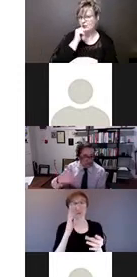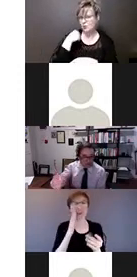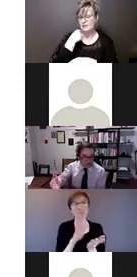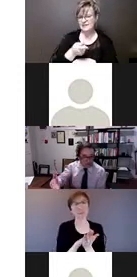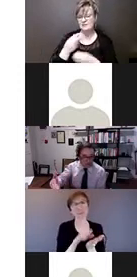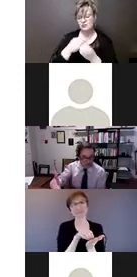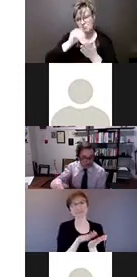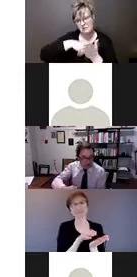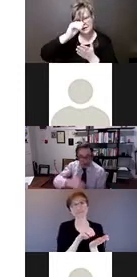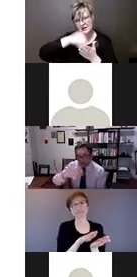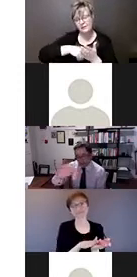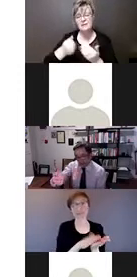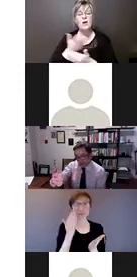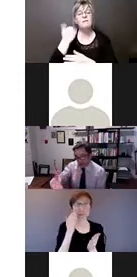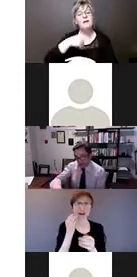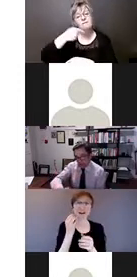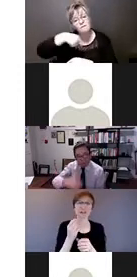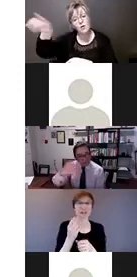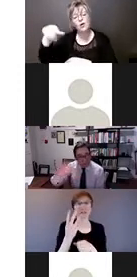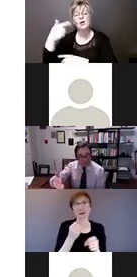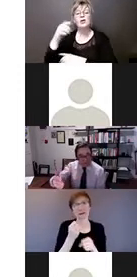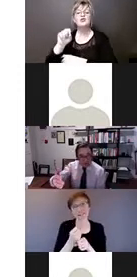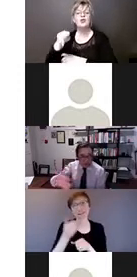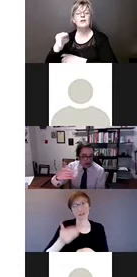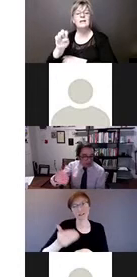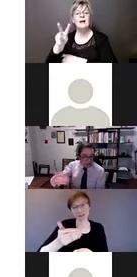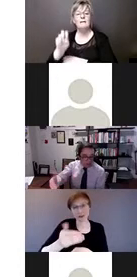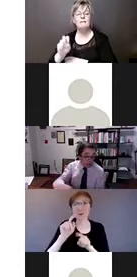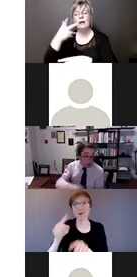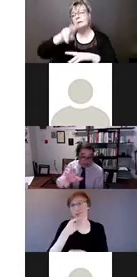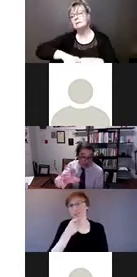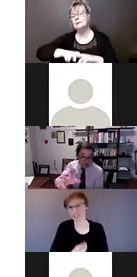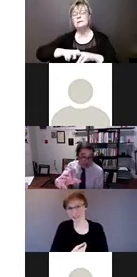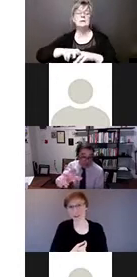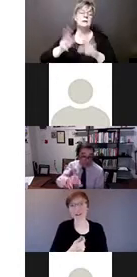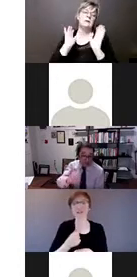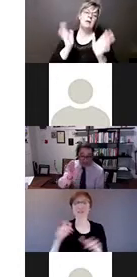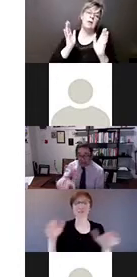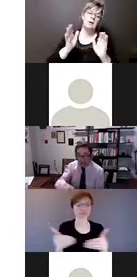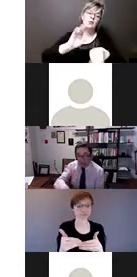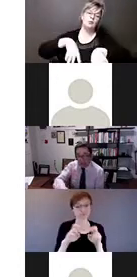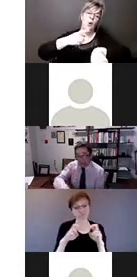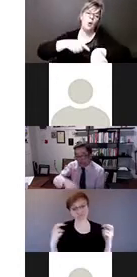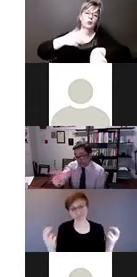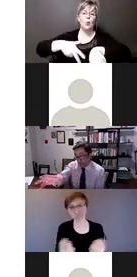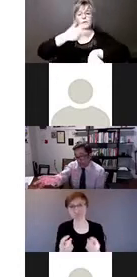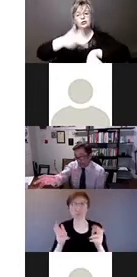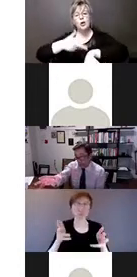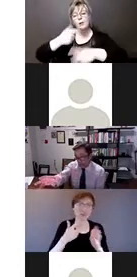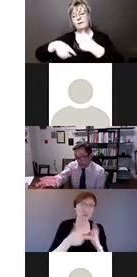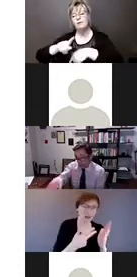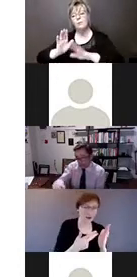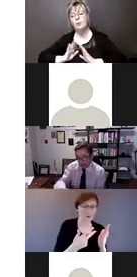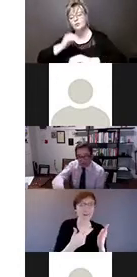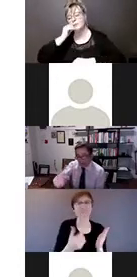four years you go to Geneva, you sit in her room, you talk for an hour or three hours, then you take a lunch break, then you talk for another